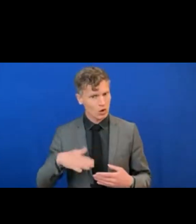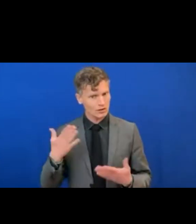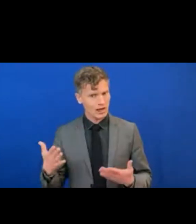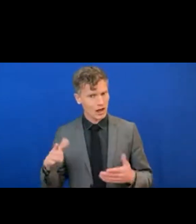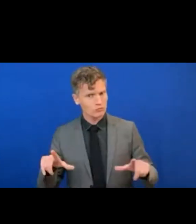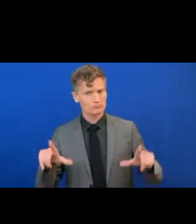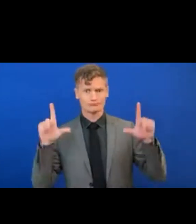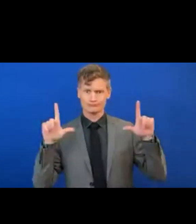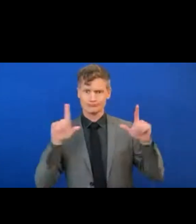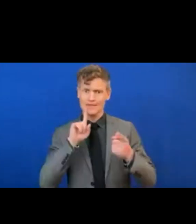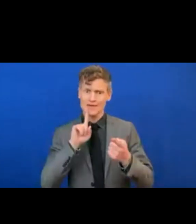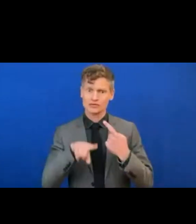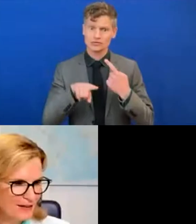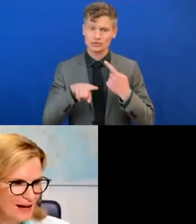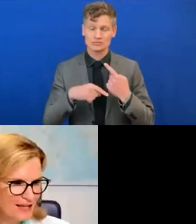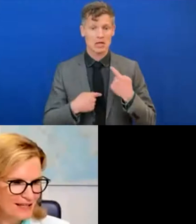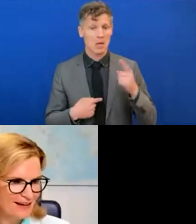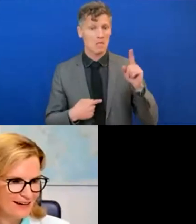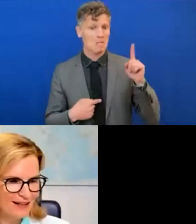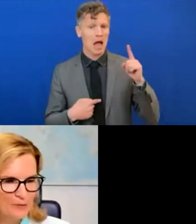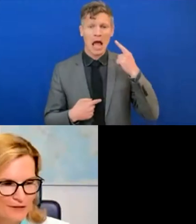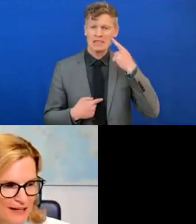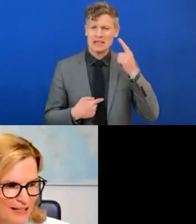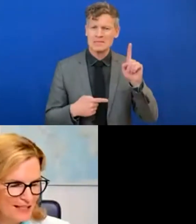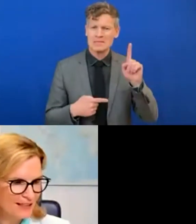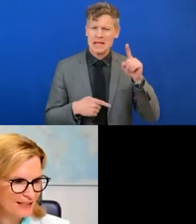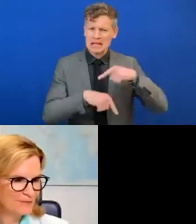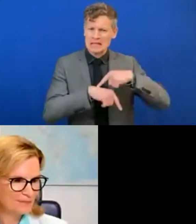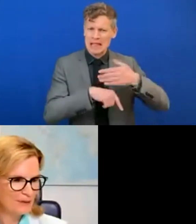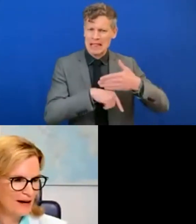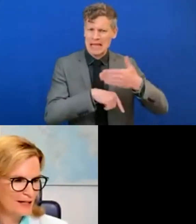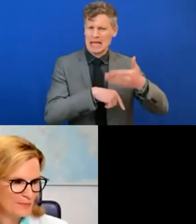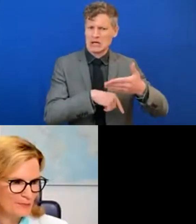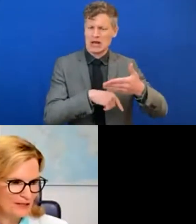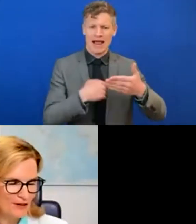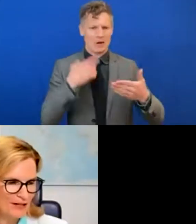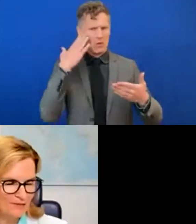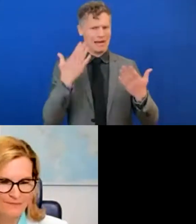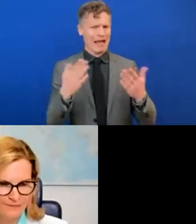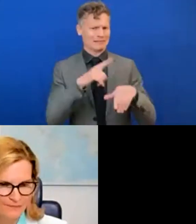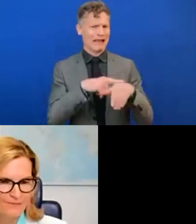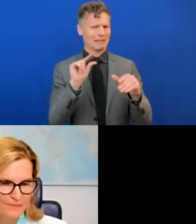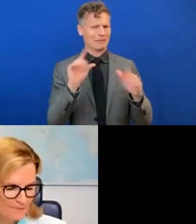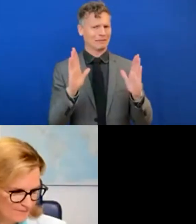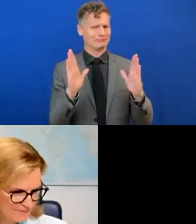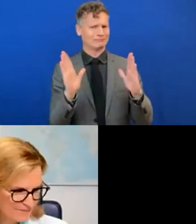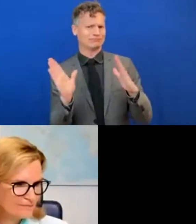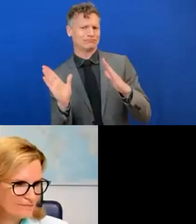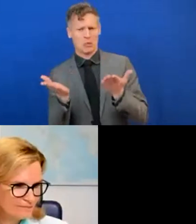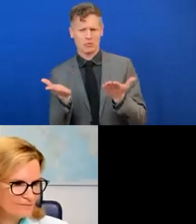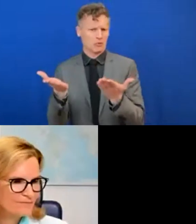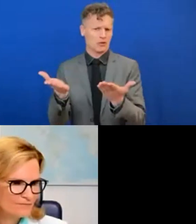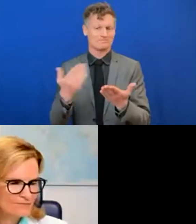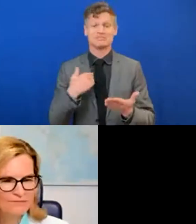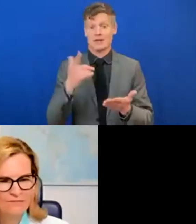David, I think I'll jump in later, as I know we're running slightly behind, but please go ahead. Okay, my apologies.